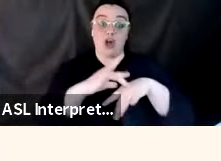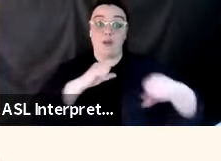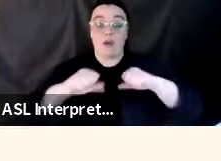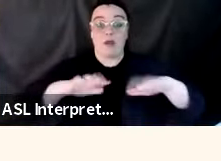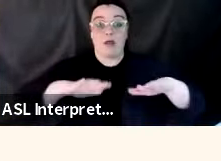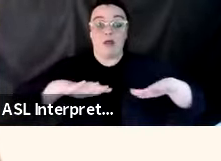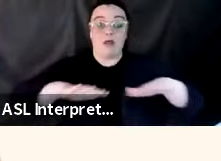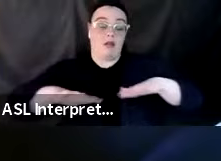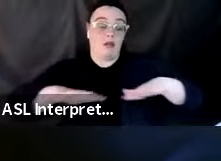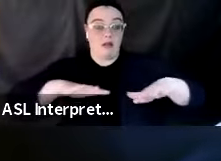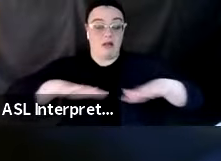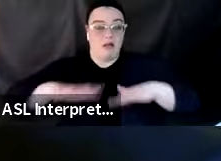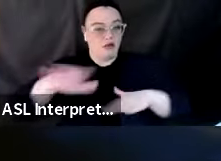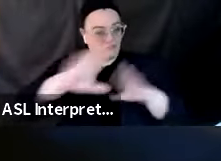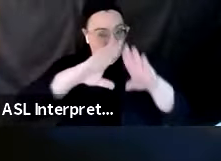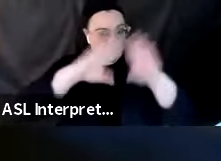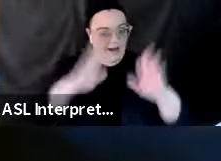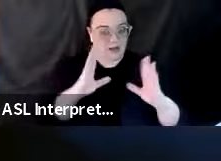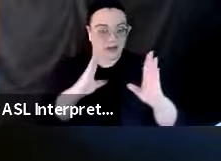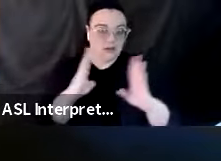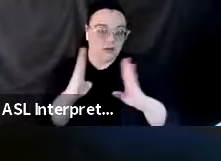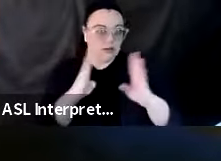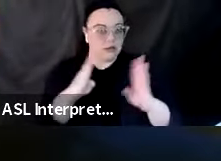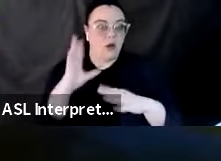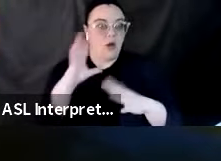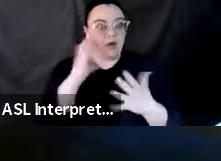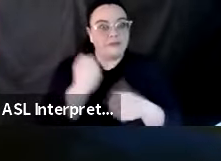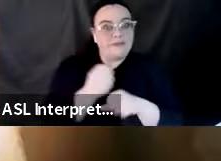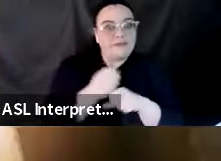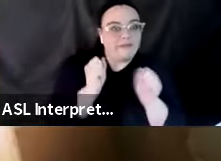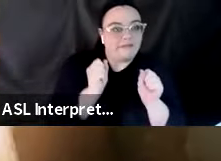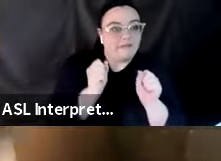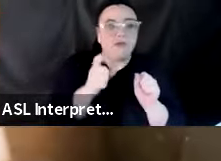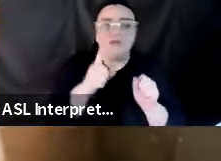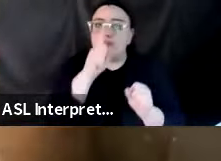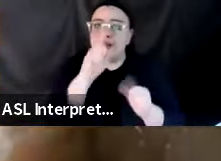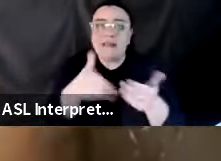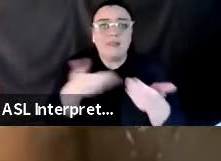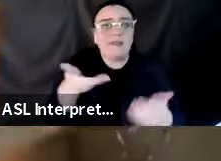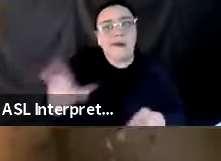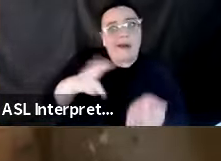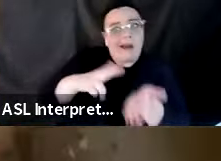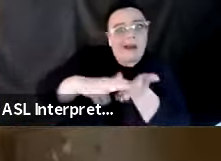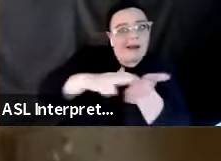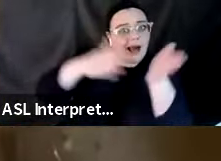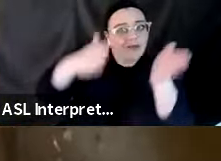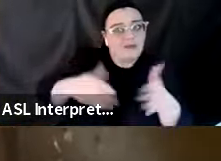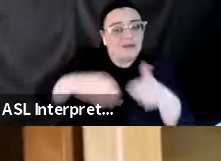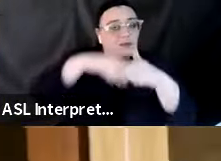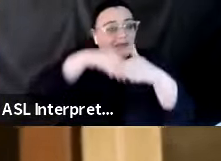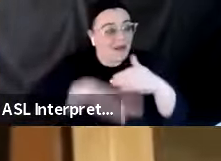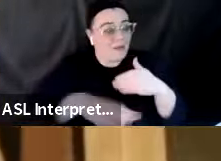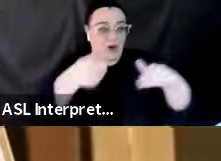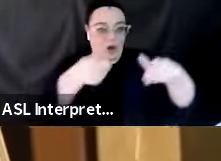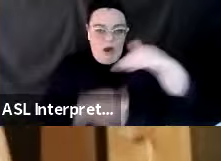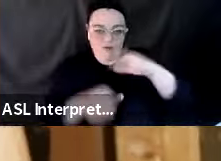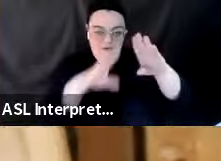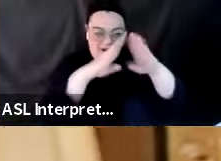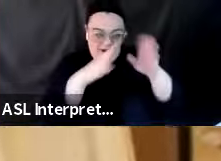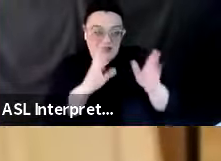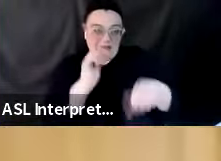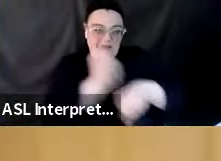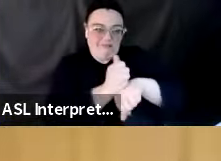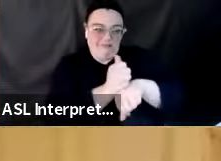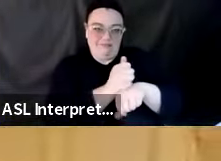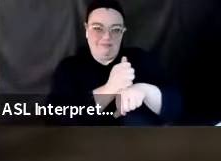It's pretty easy to get a contractor over, get underneath the home, put in some braces and bolts. Doesn't take very long, doesn't cost that much, but it'll give you the